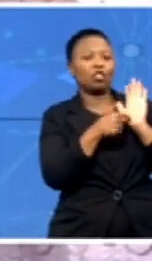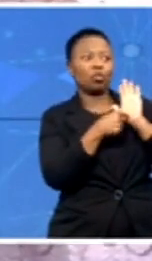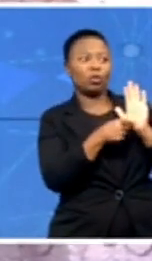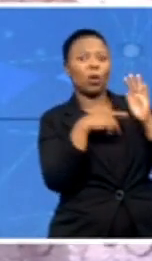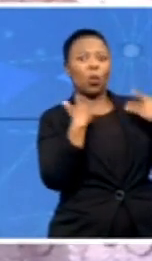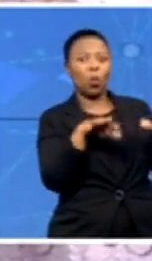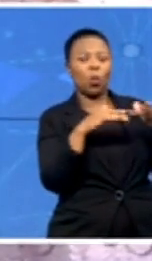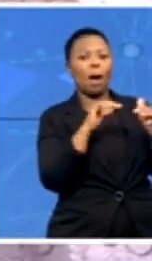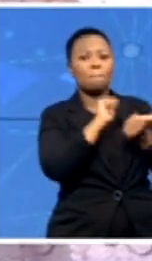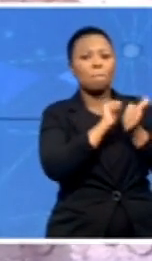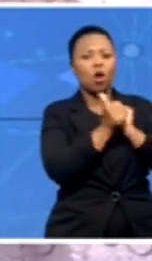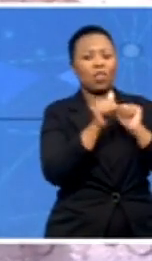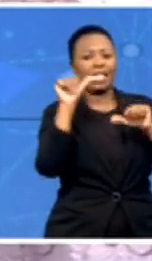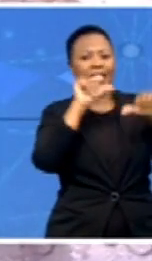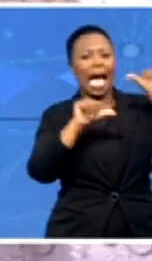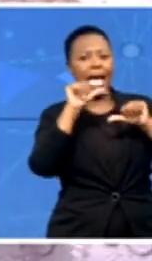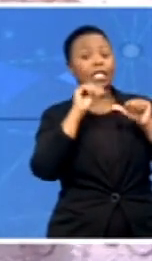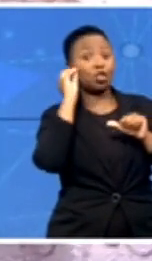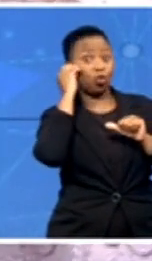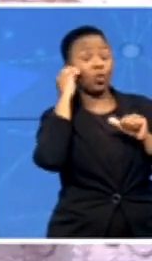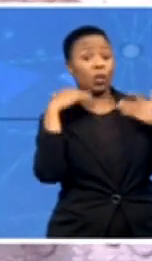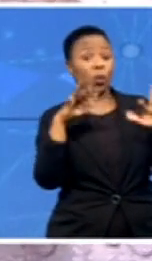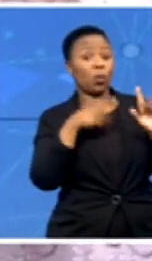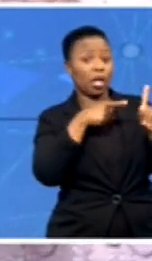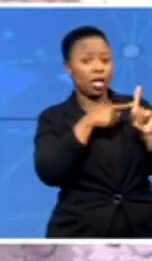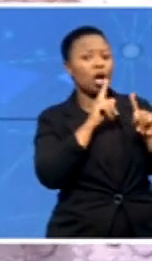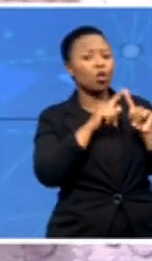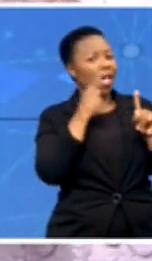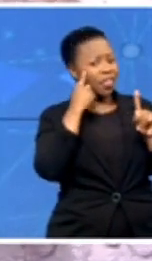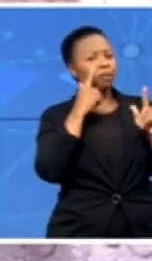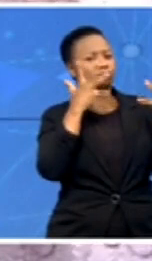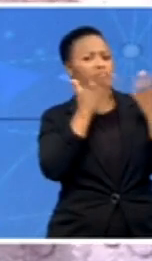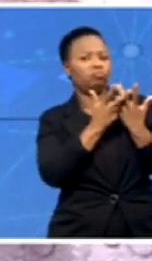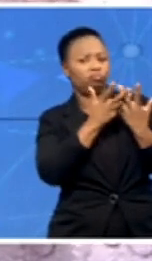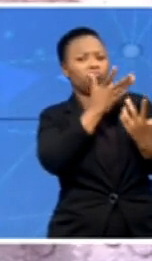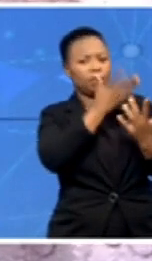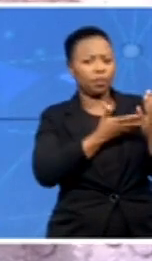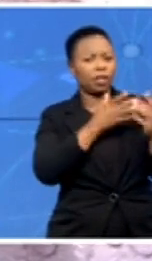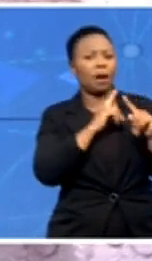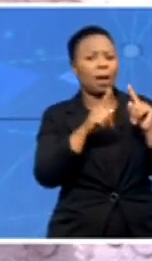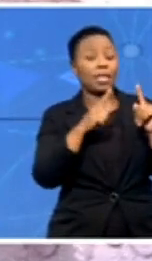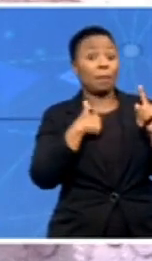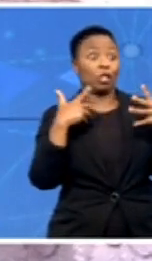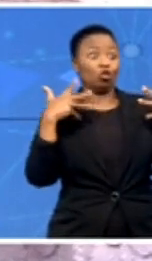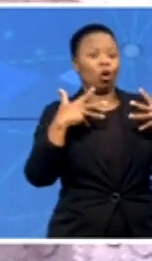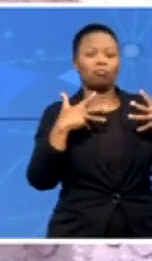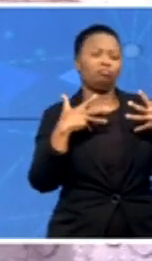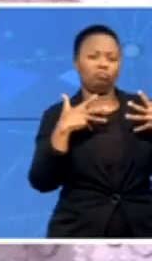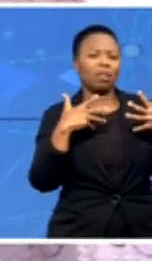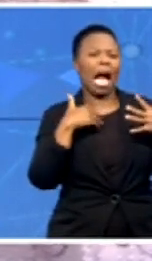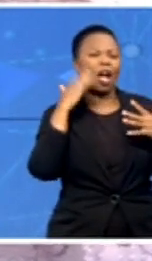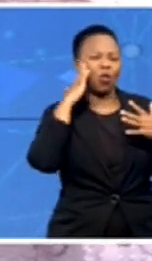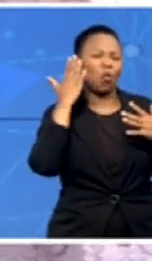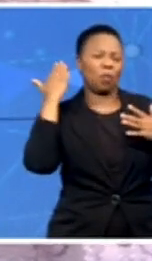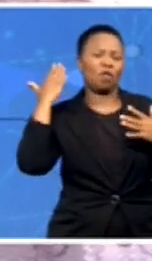it's, it's, I would say it's an ideal field, but it doesn't come as a huge shock to me. Tell me, is she the first one in